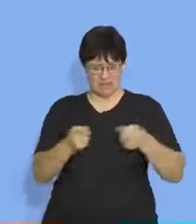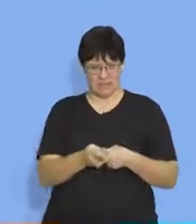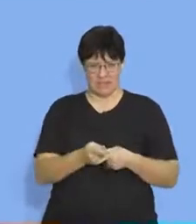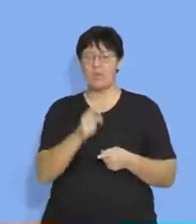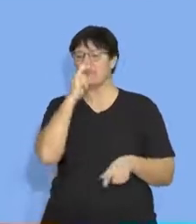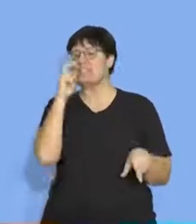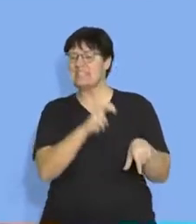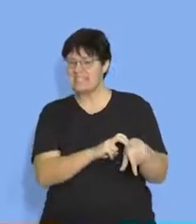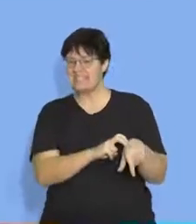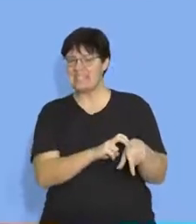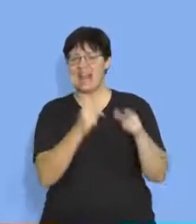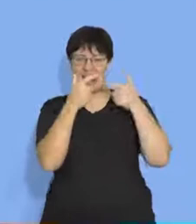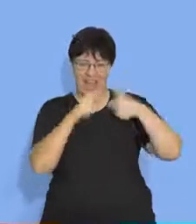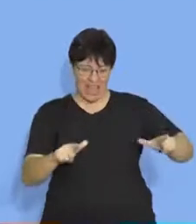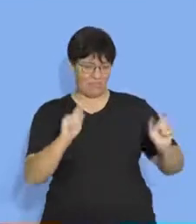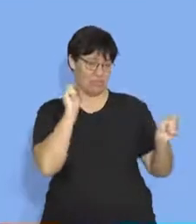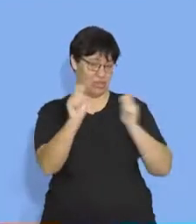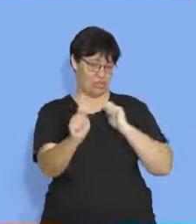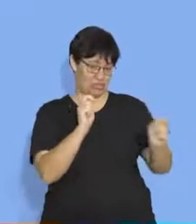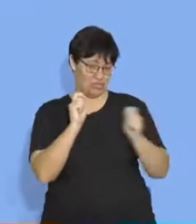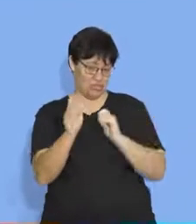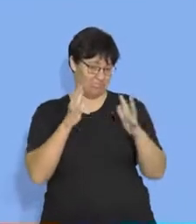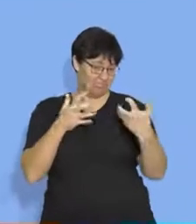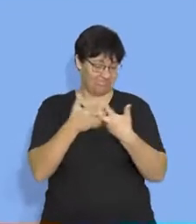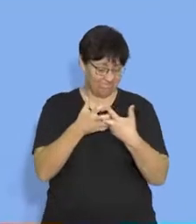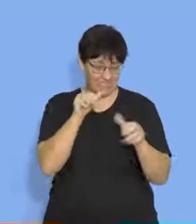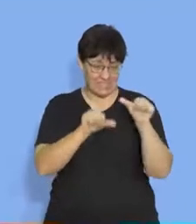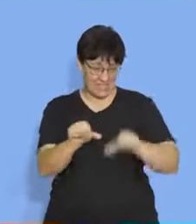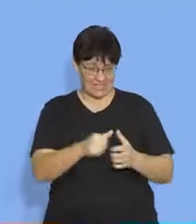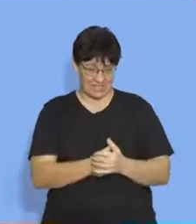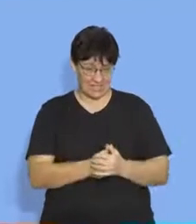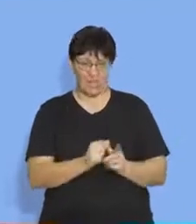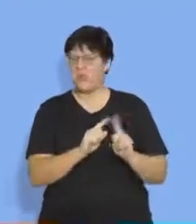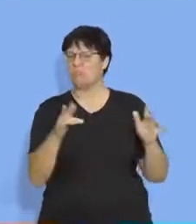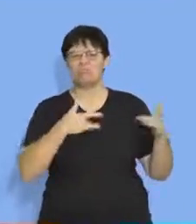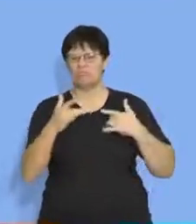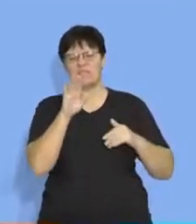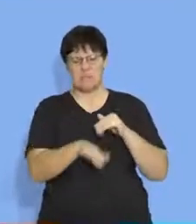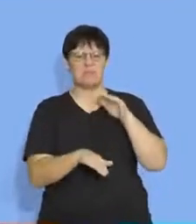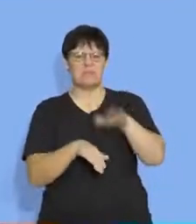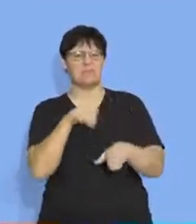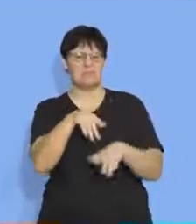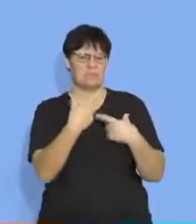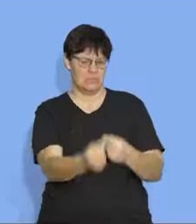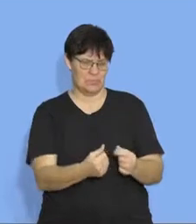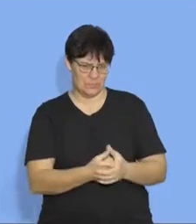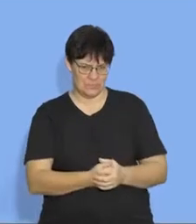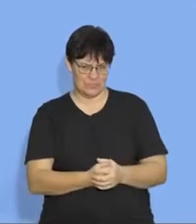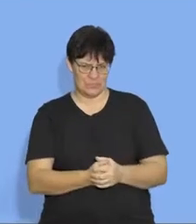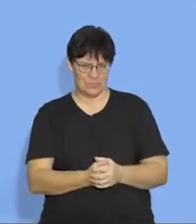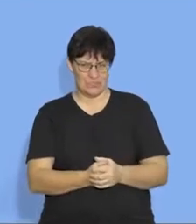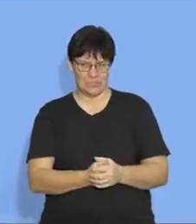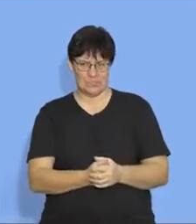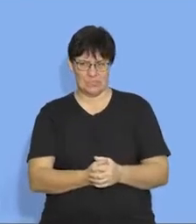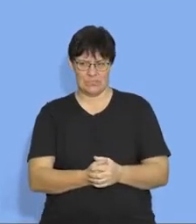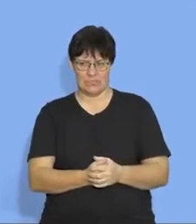to change some of our language here. Okay. It's okay. We'll take it step by step. Here we go. So